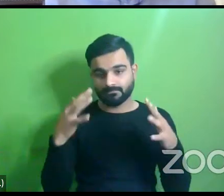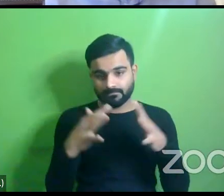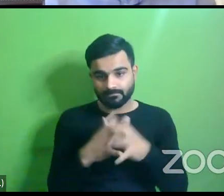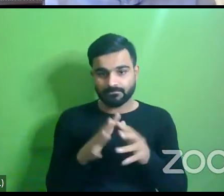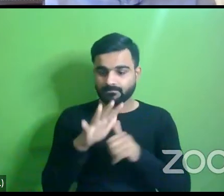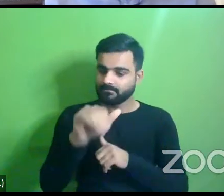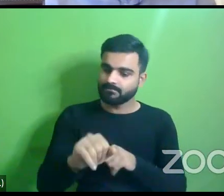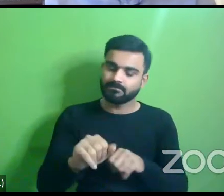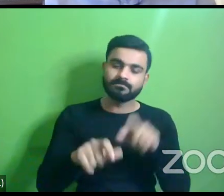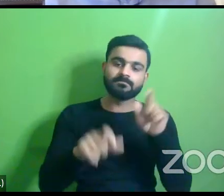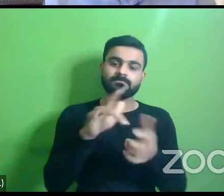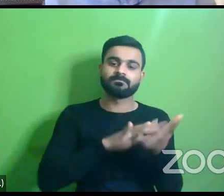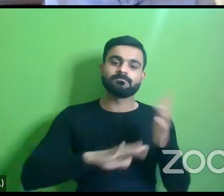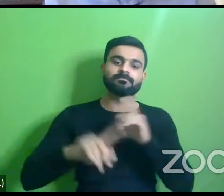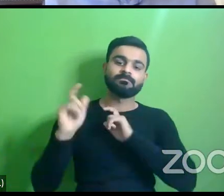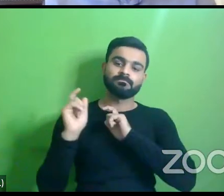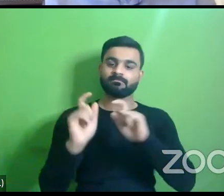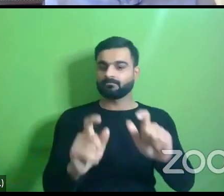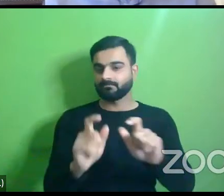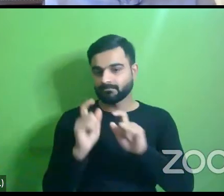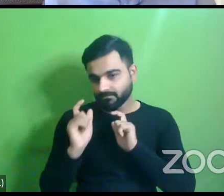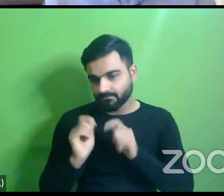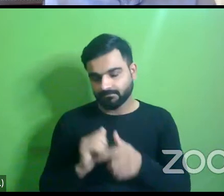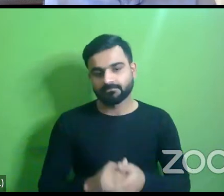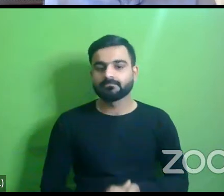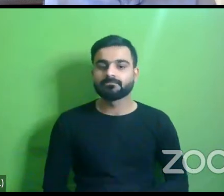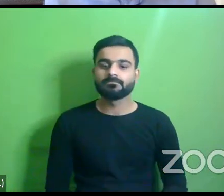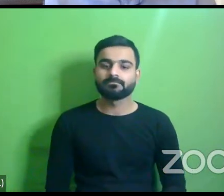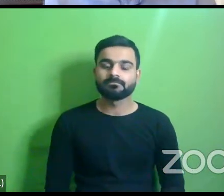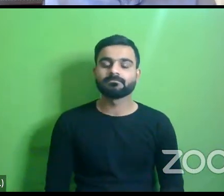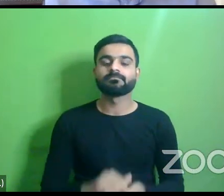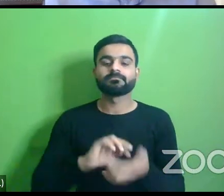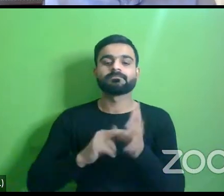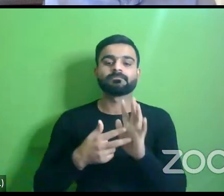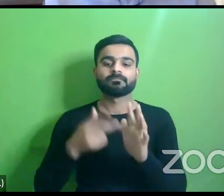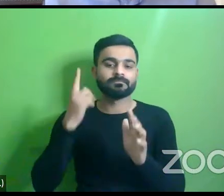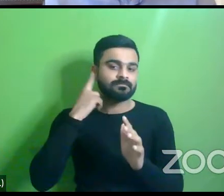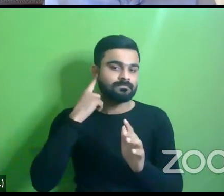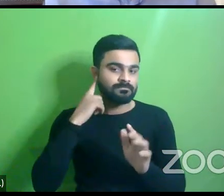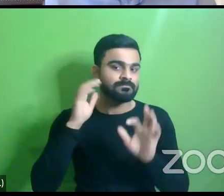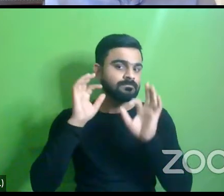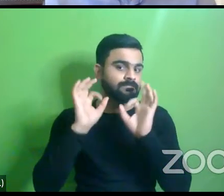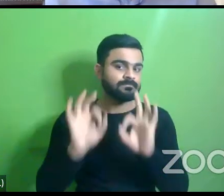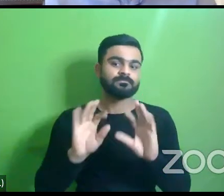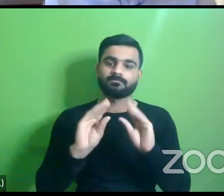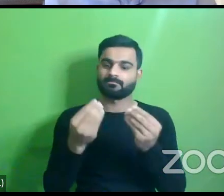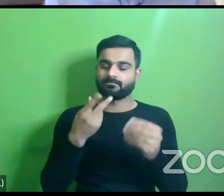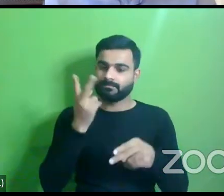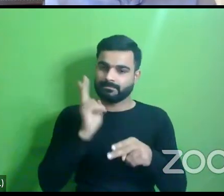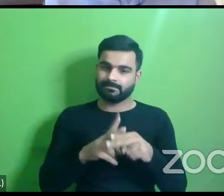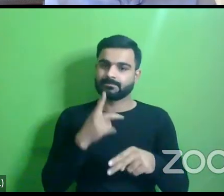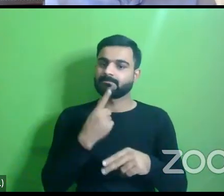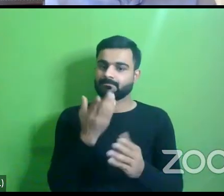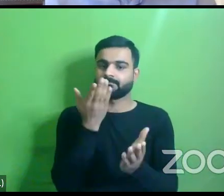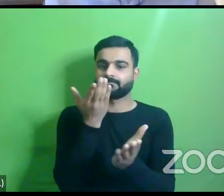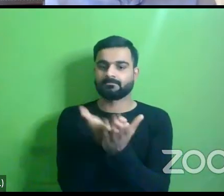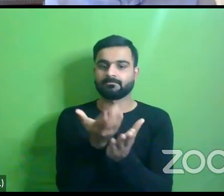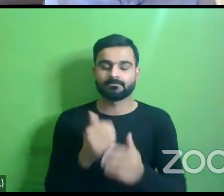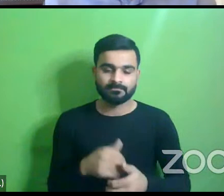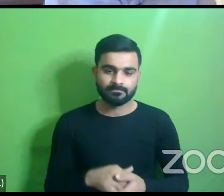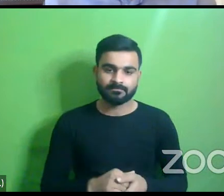spaces and public transport um it may sound a little far-fetched but i would still like to propose that we